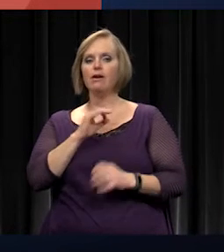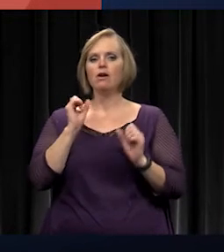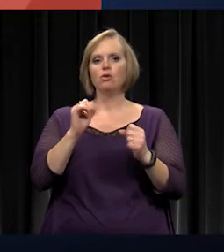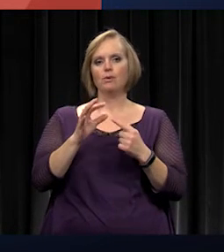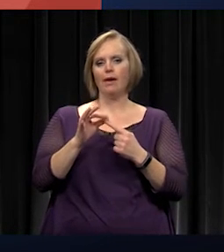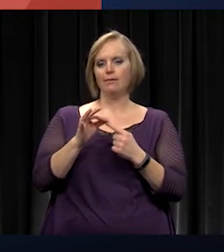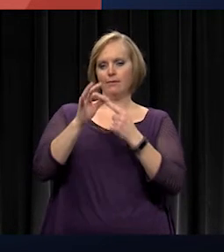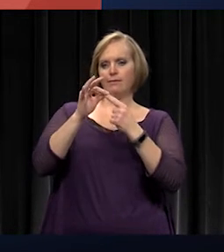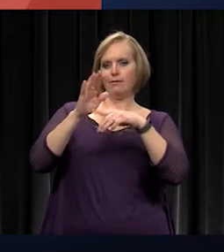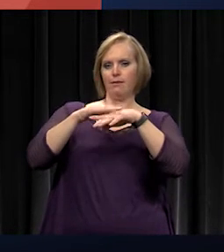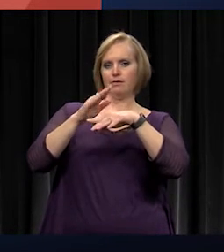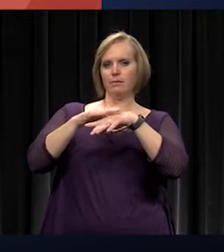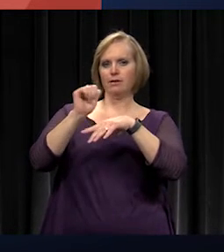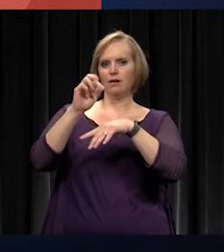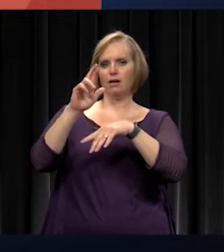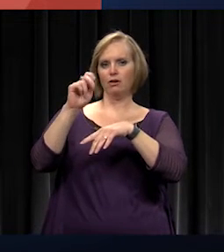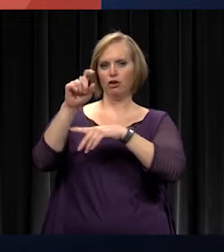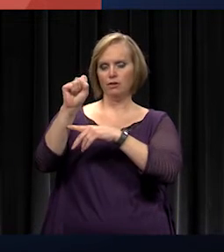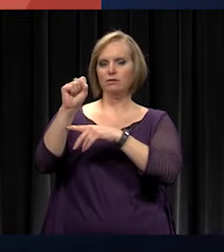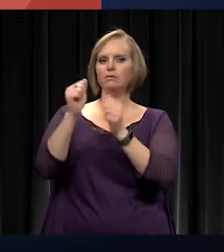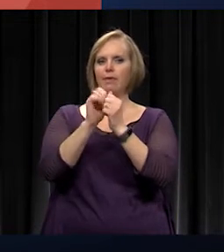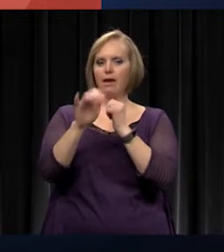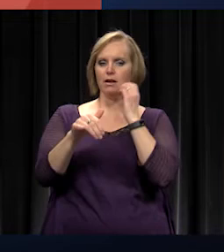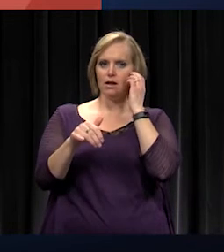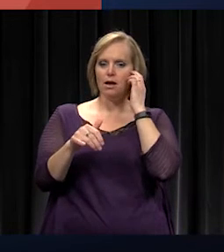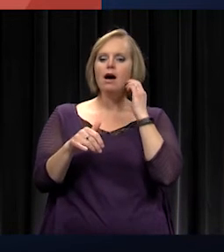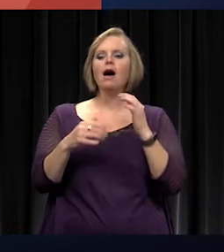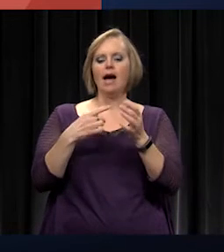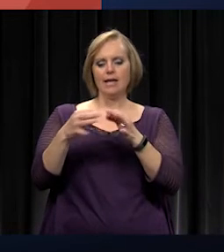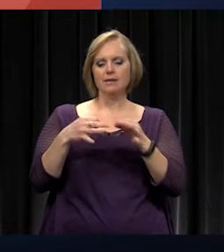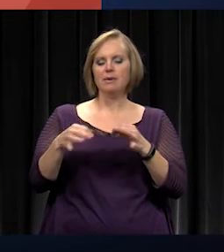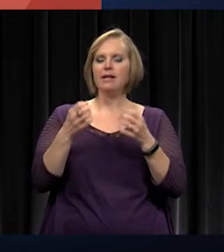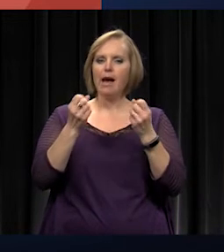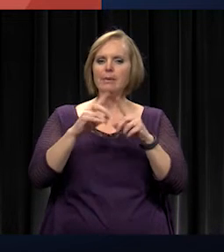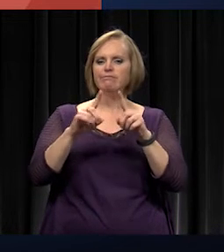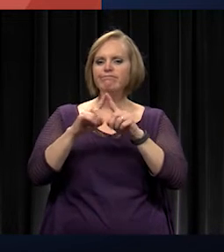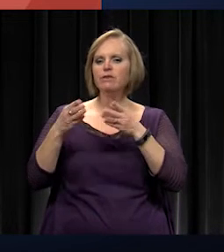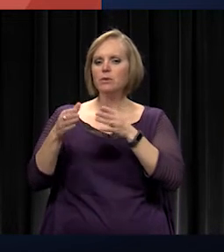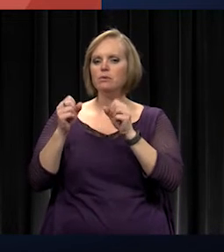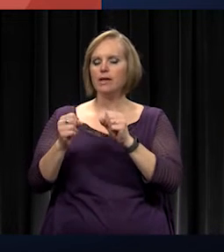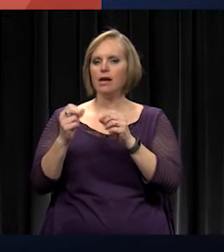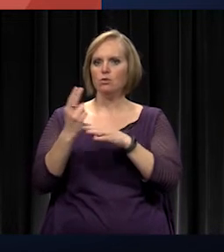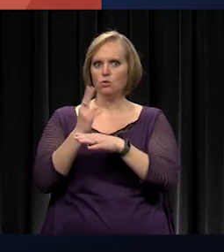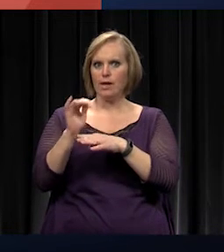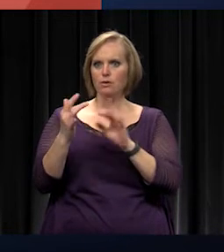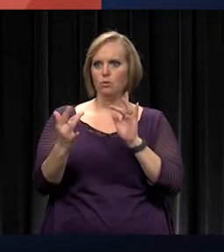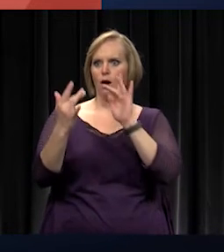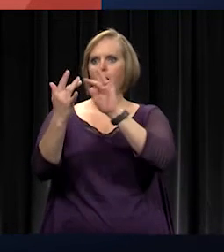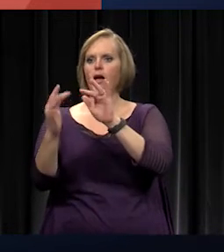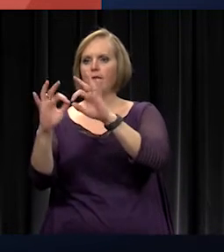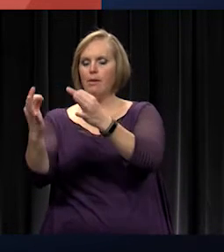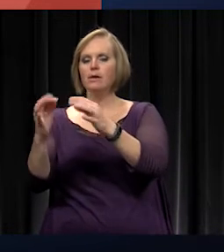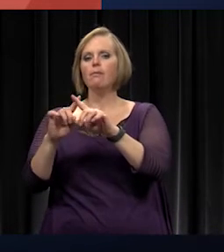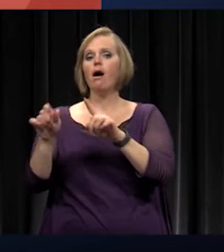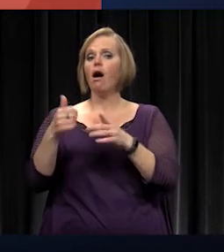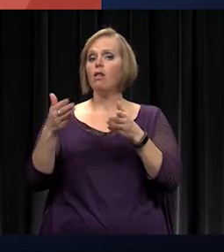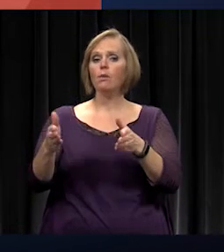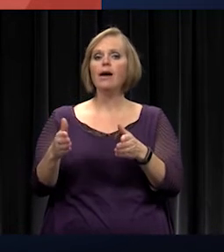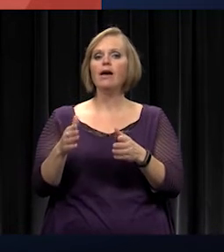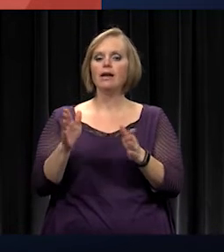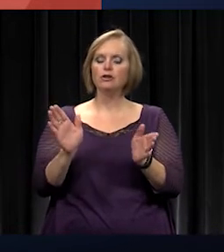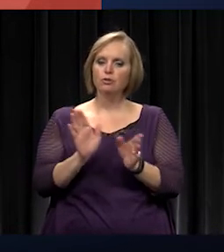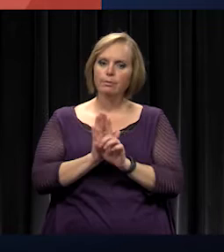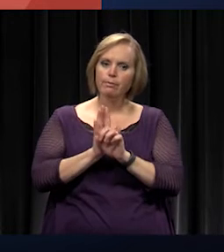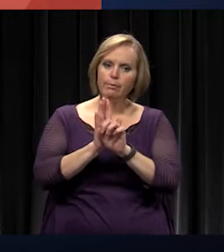I talked about other ways we could use this notification system to reach our families, but one other way we could use this system is to push